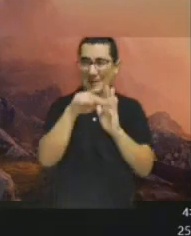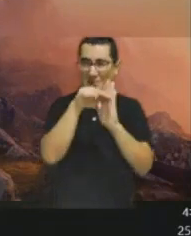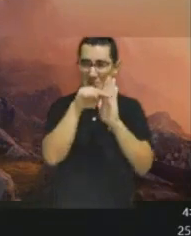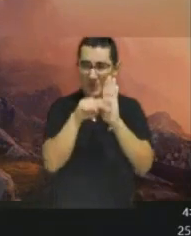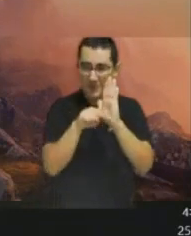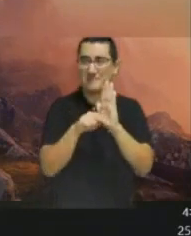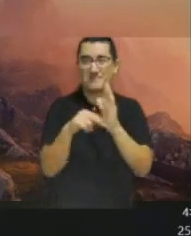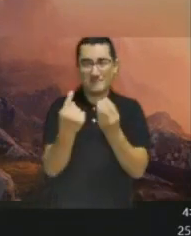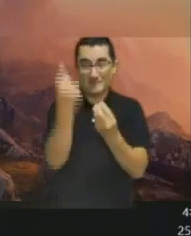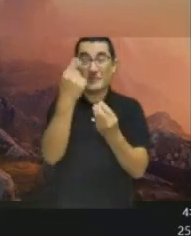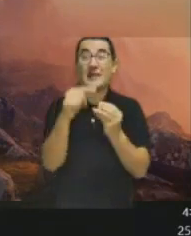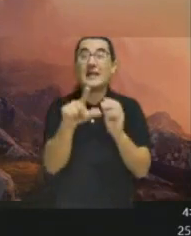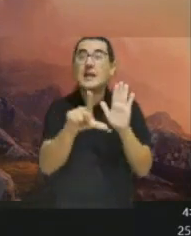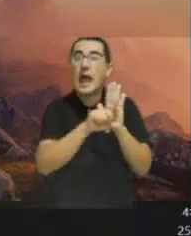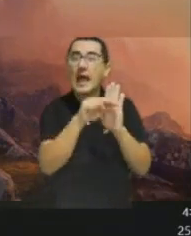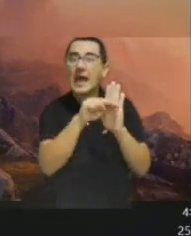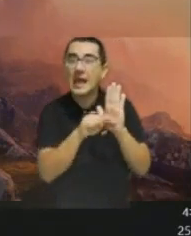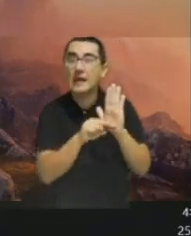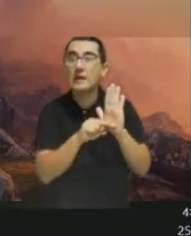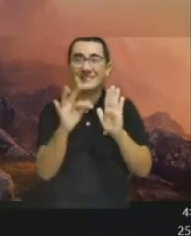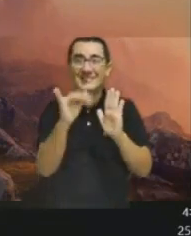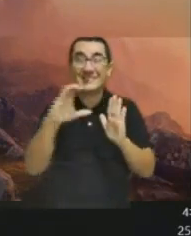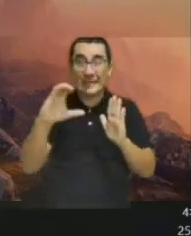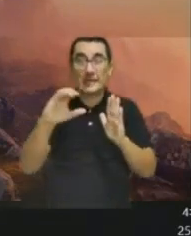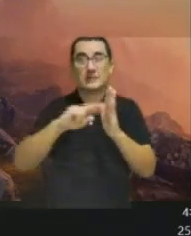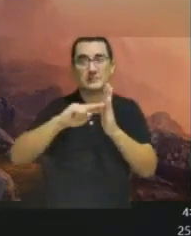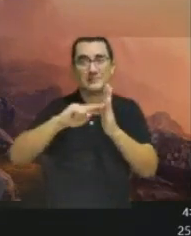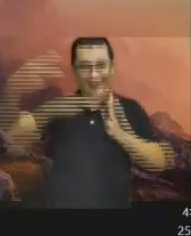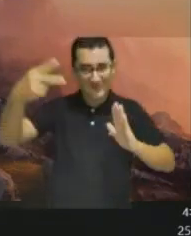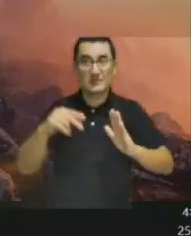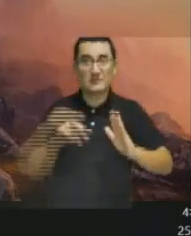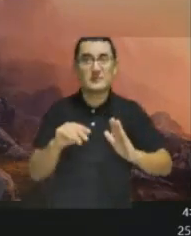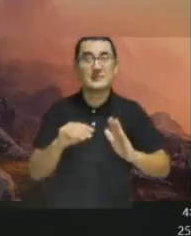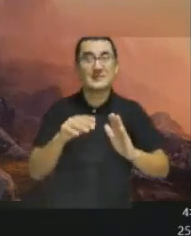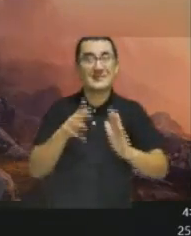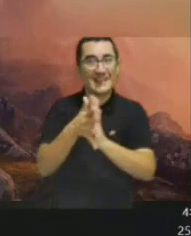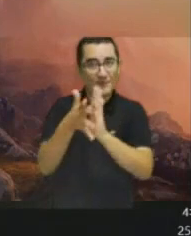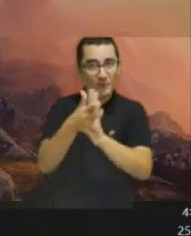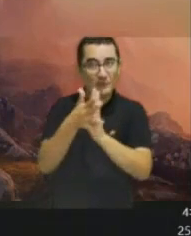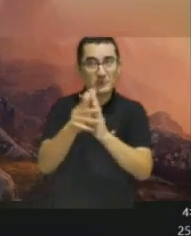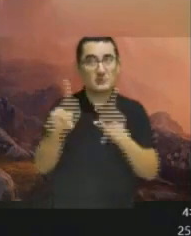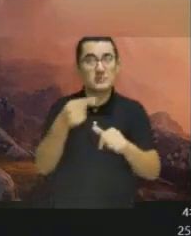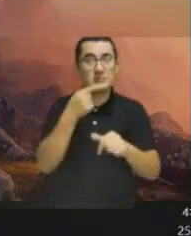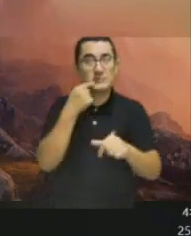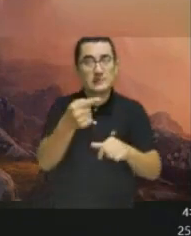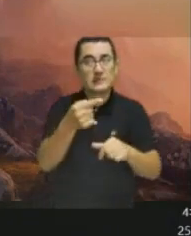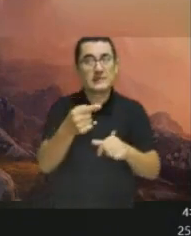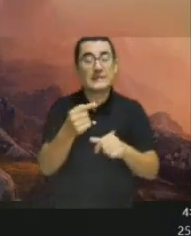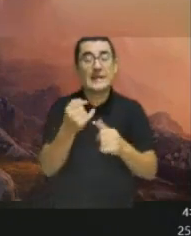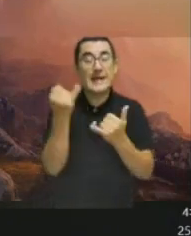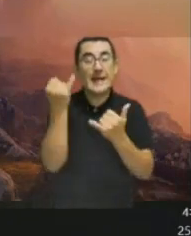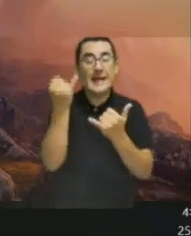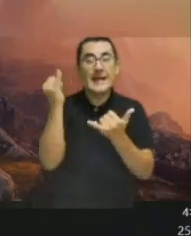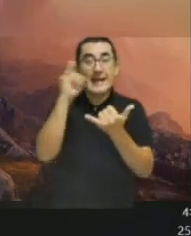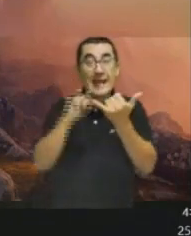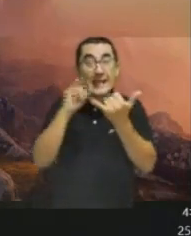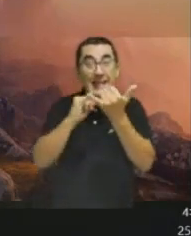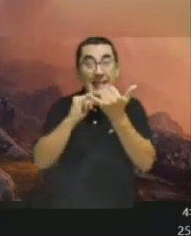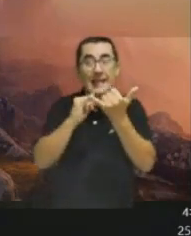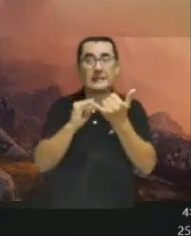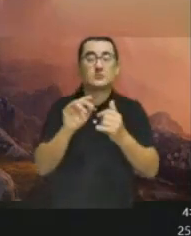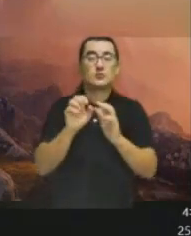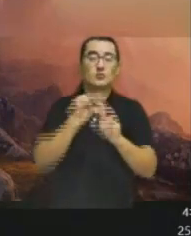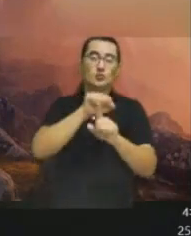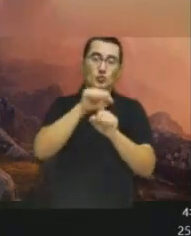policy and the law it takes is actually to care about the well being of everyone. So this is the third